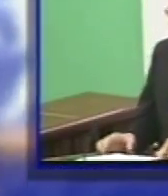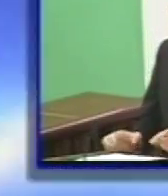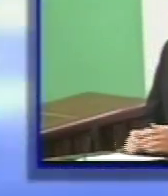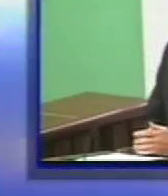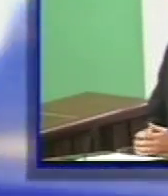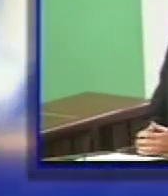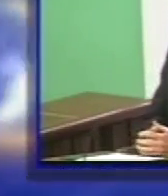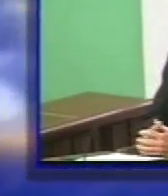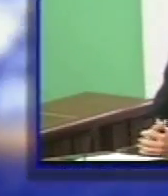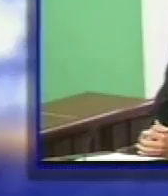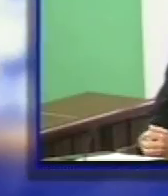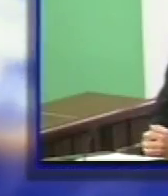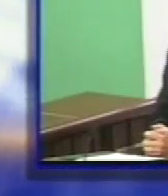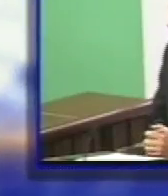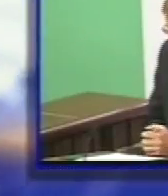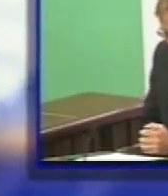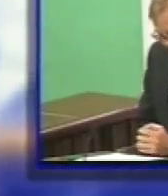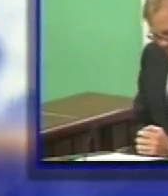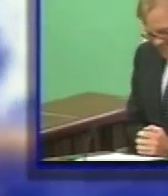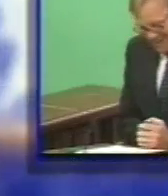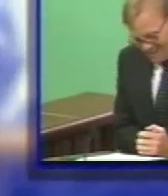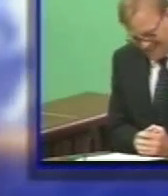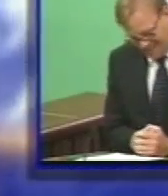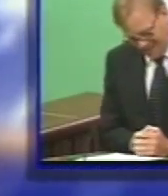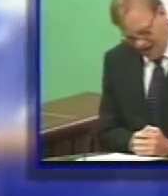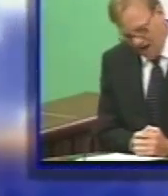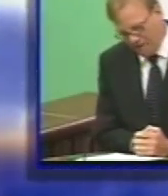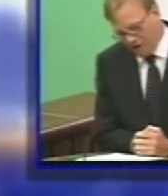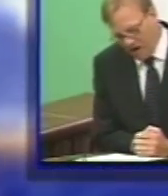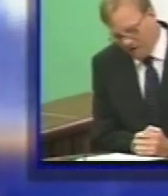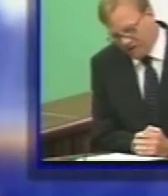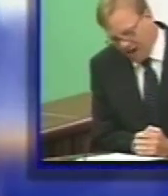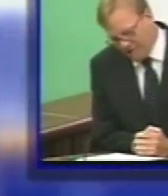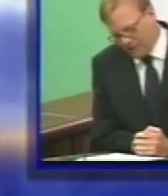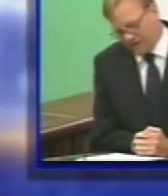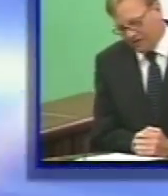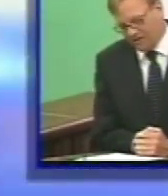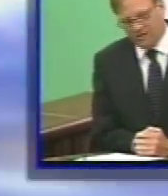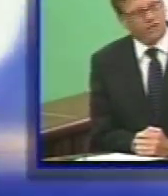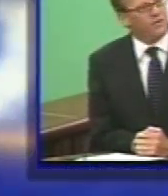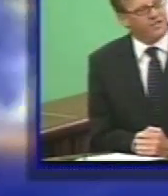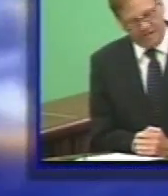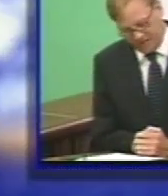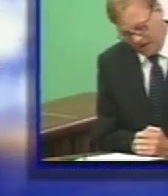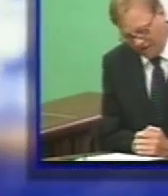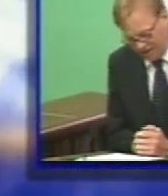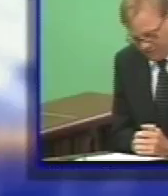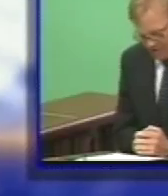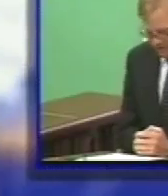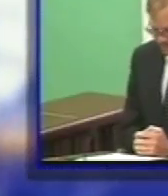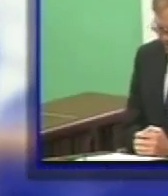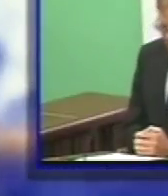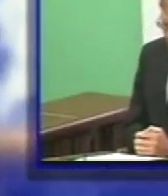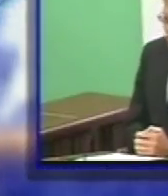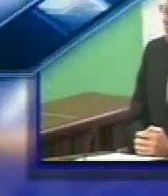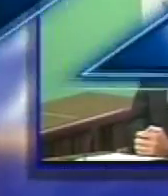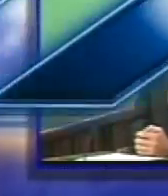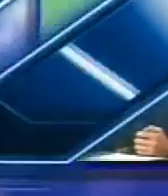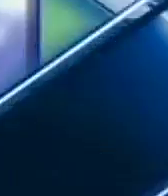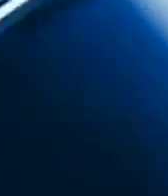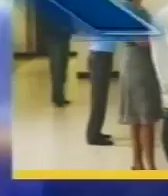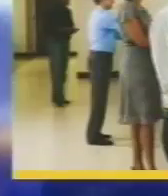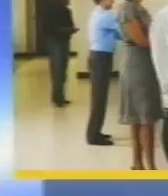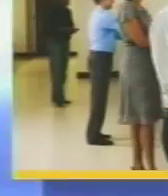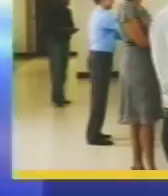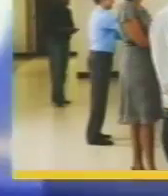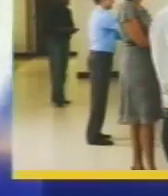and the head of the working party for the accession commented that great momentum now exists for the Bahamas' accession process.